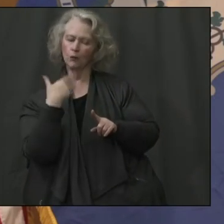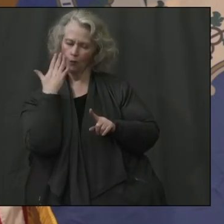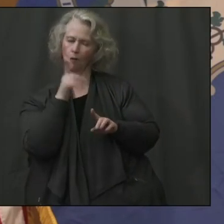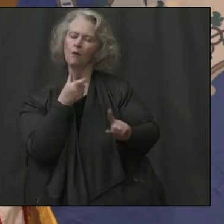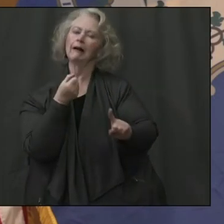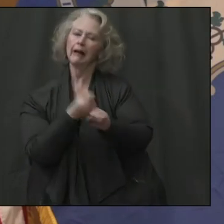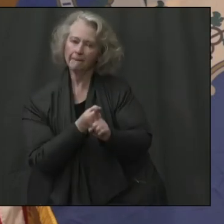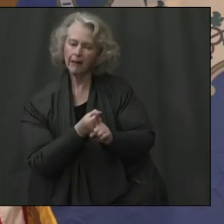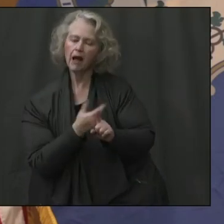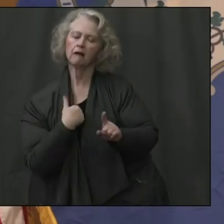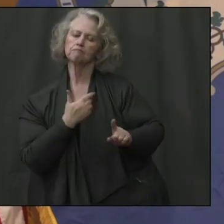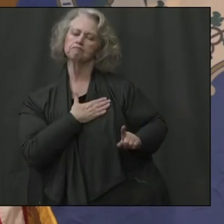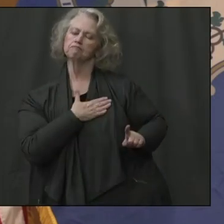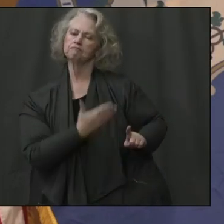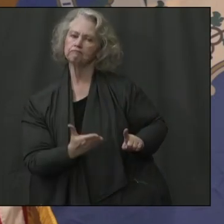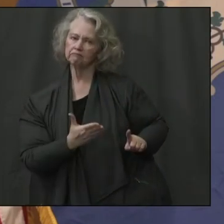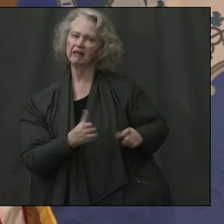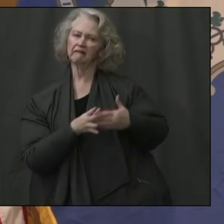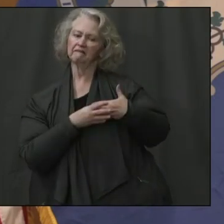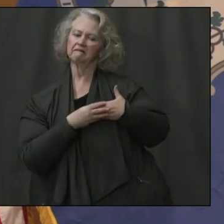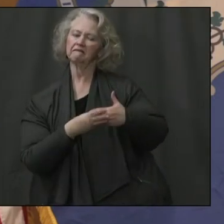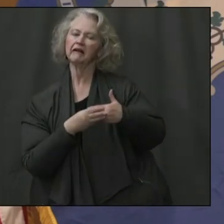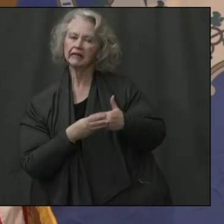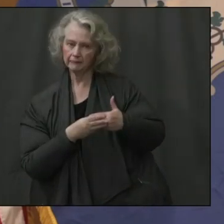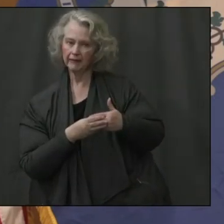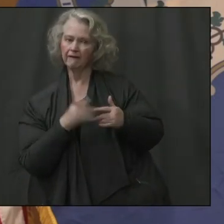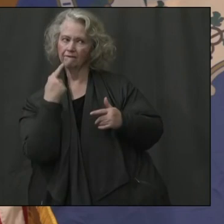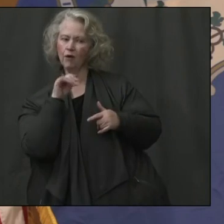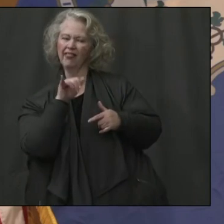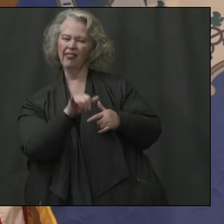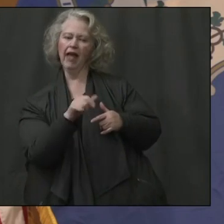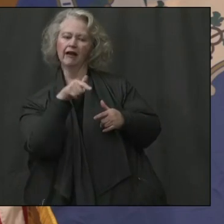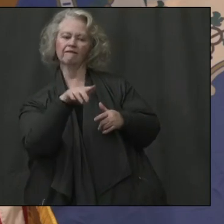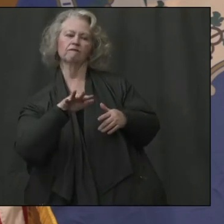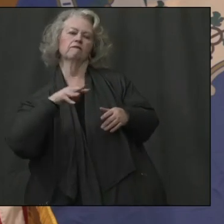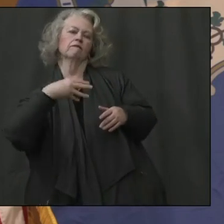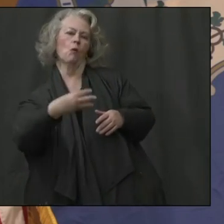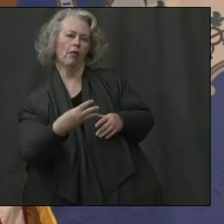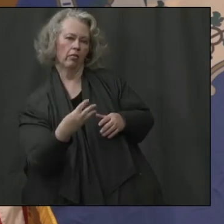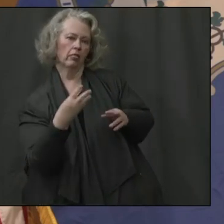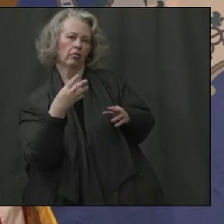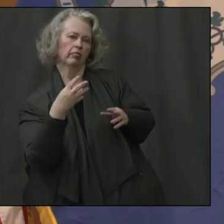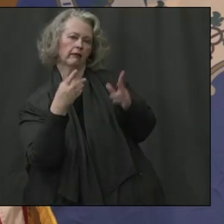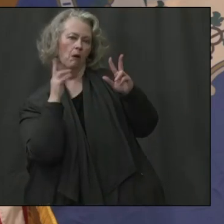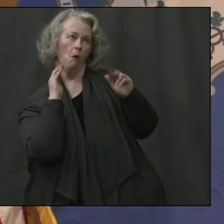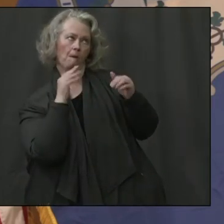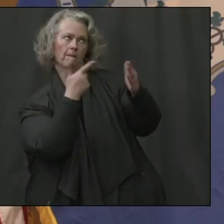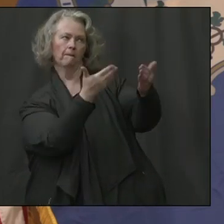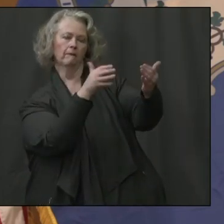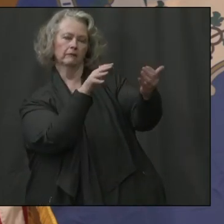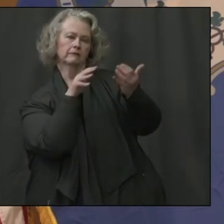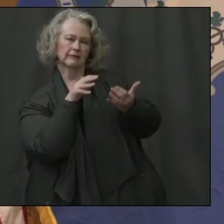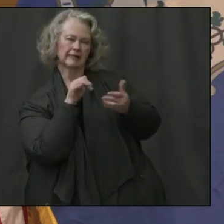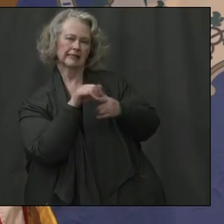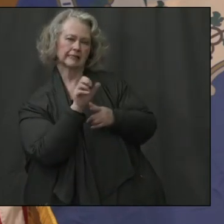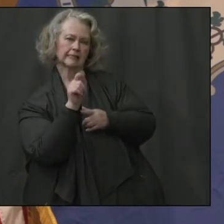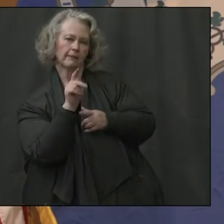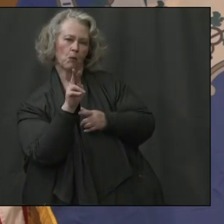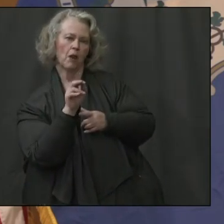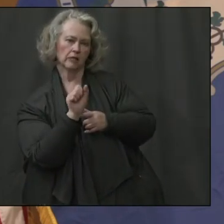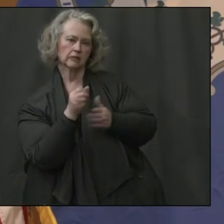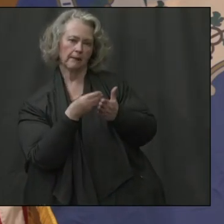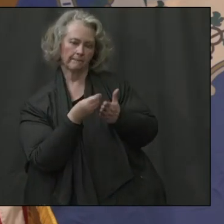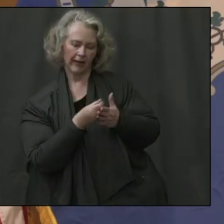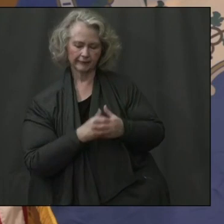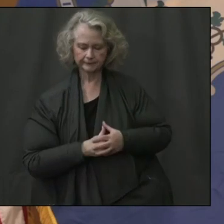flexibility, if you will, in the fourth, uh, stimulus bill. From the state perspective, as the governor indicated, um, because of